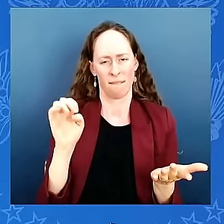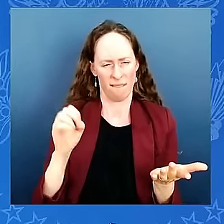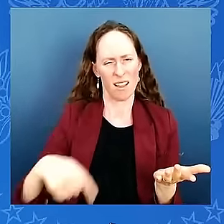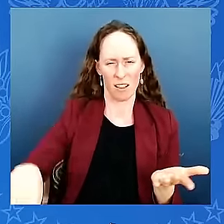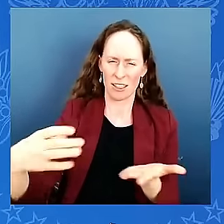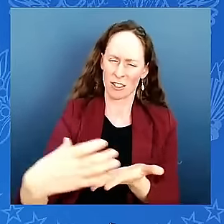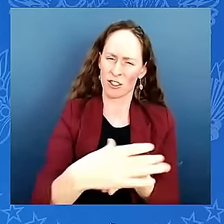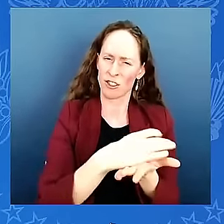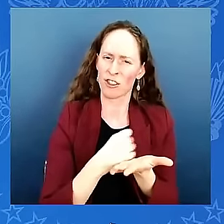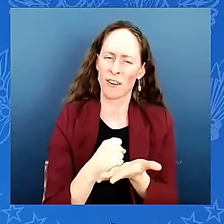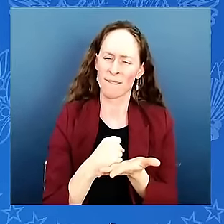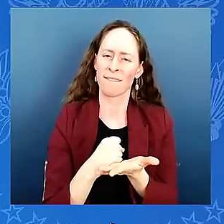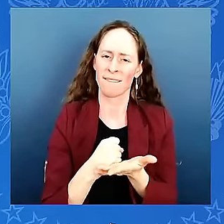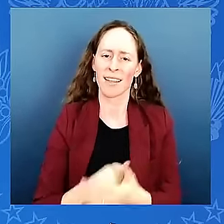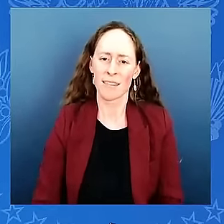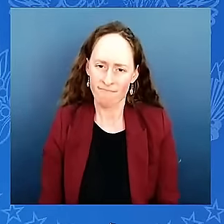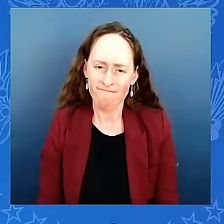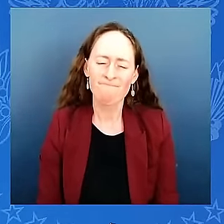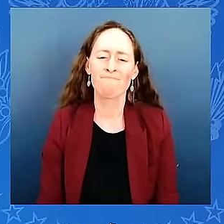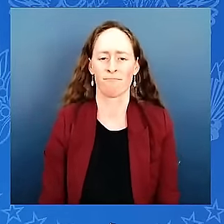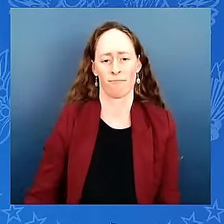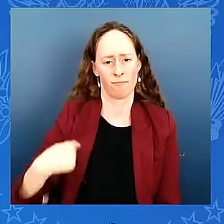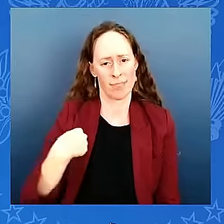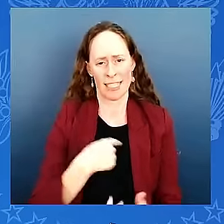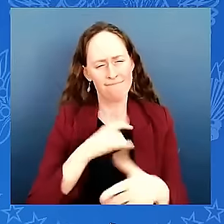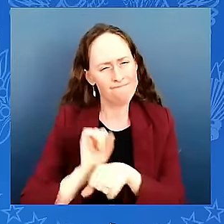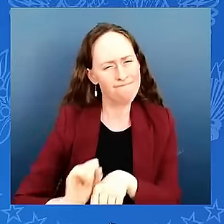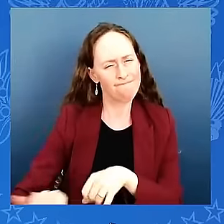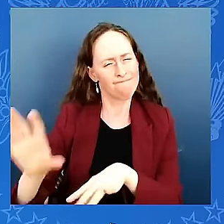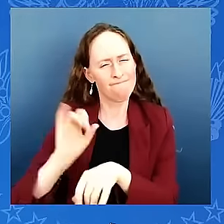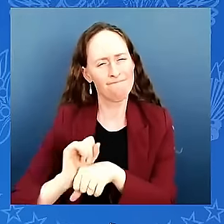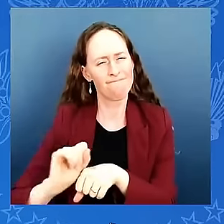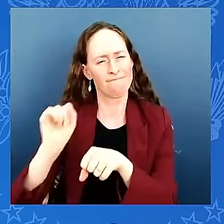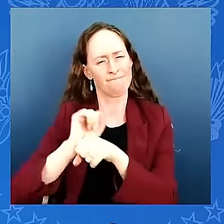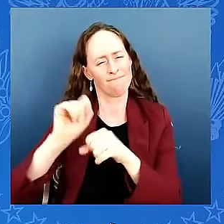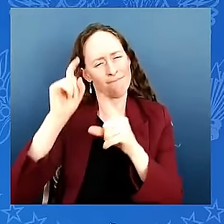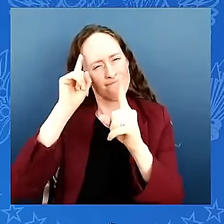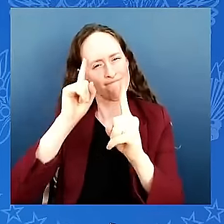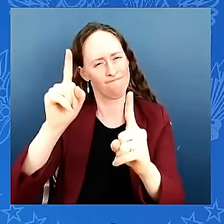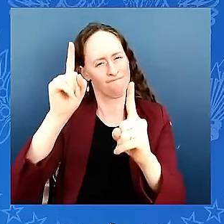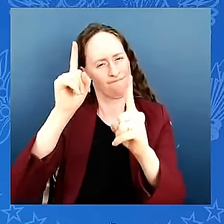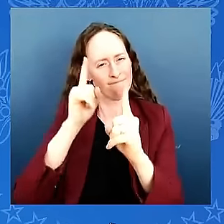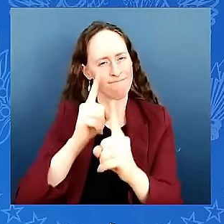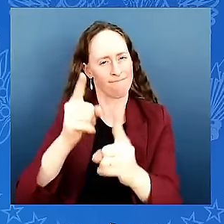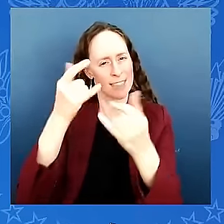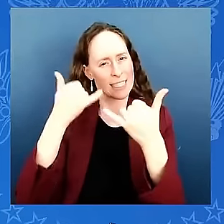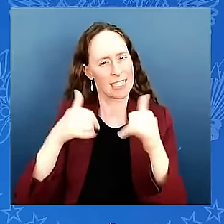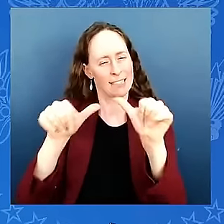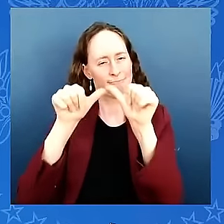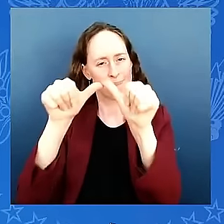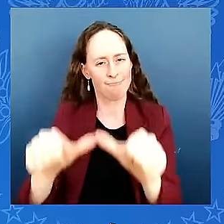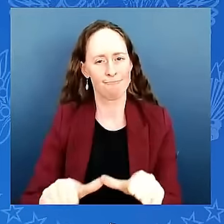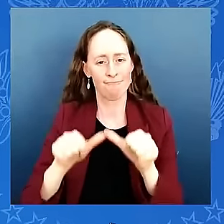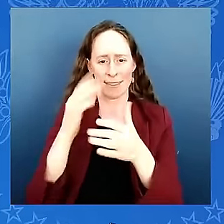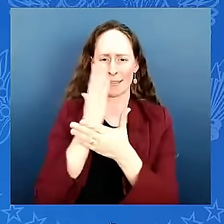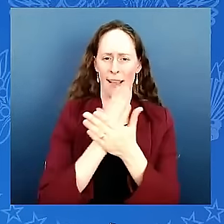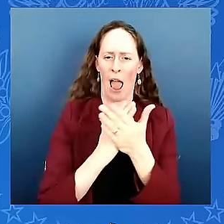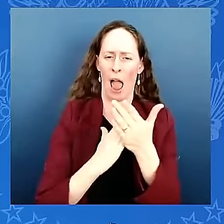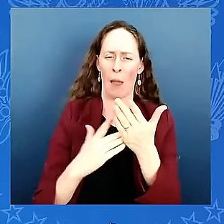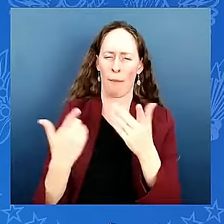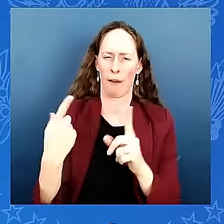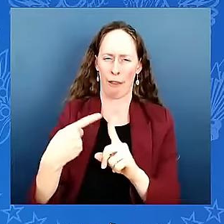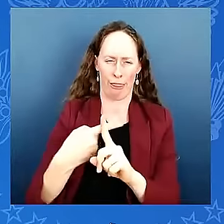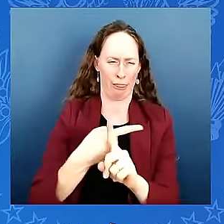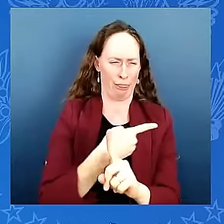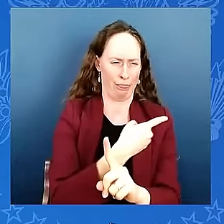doing it and we're able to afford to do it turning setbacks into comebacks that's what america does and i want to thank you for